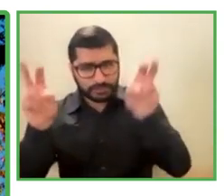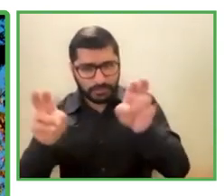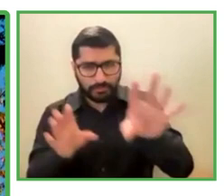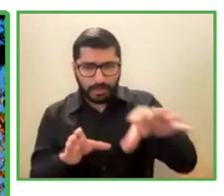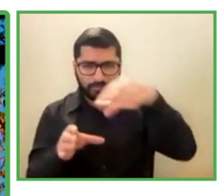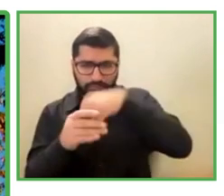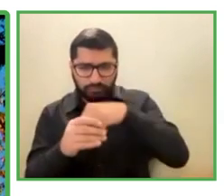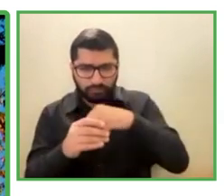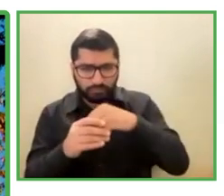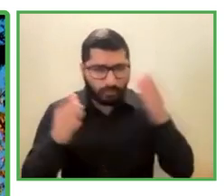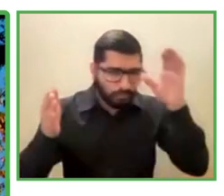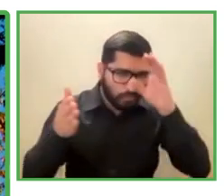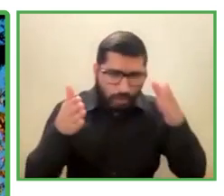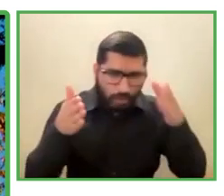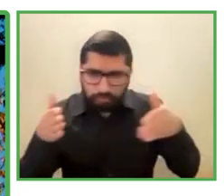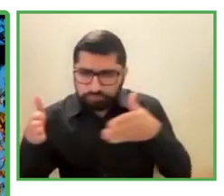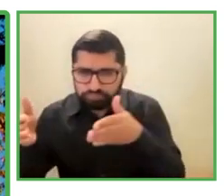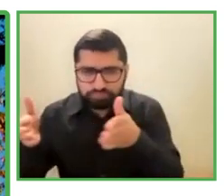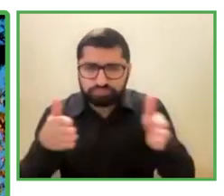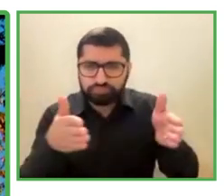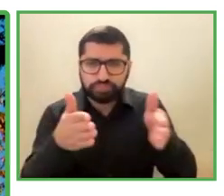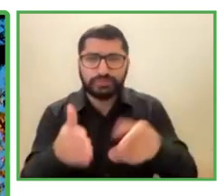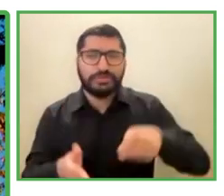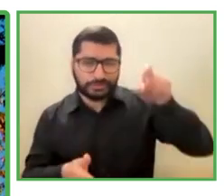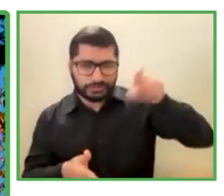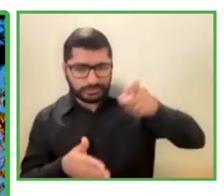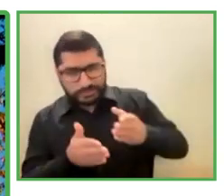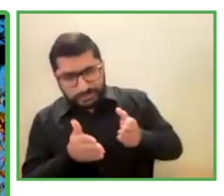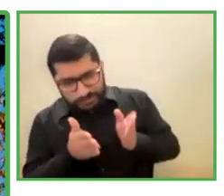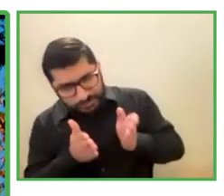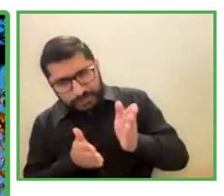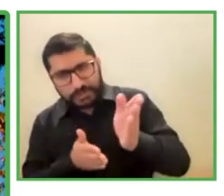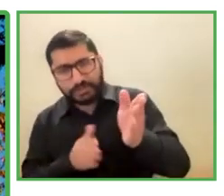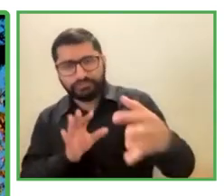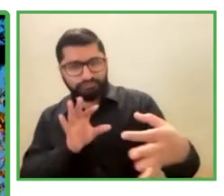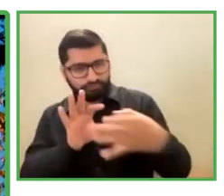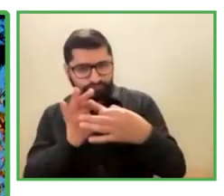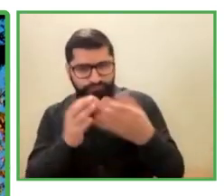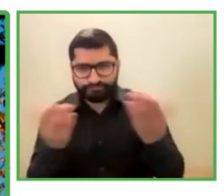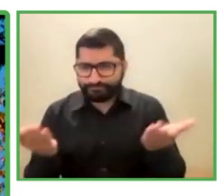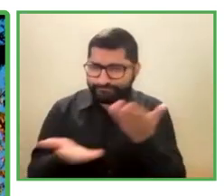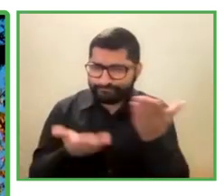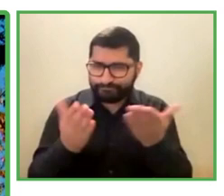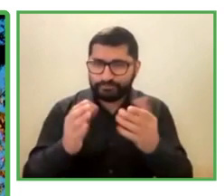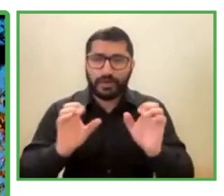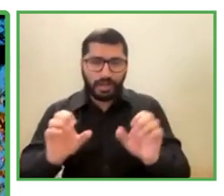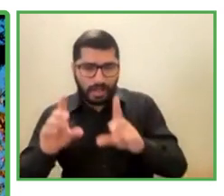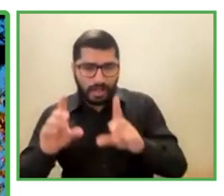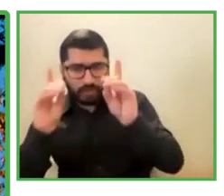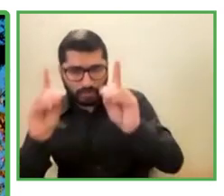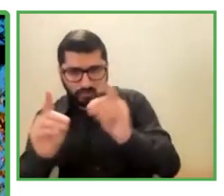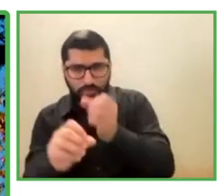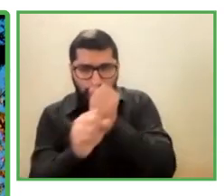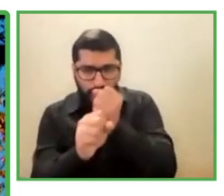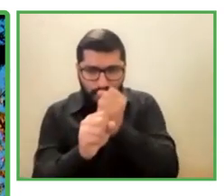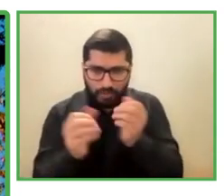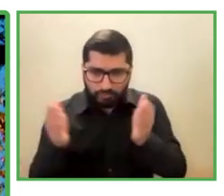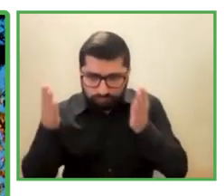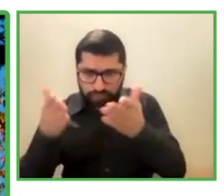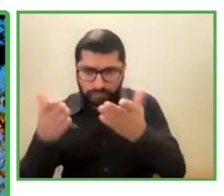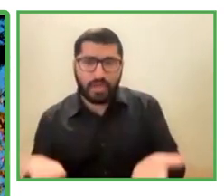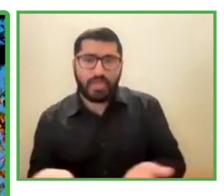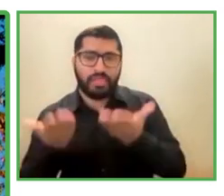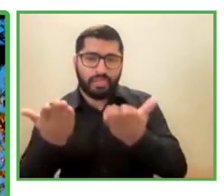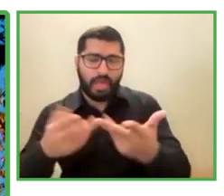only to continue with their classroom education, but to provide other